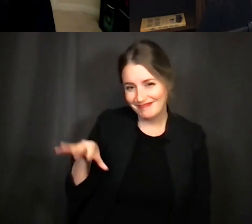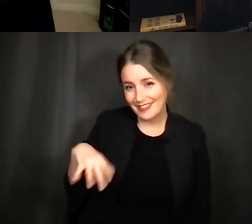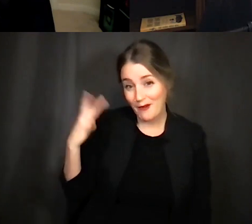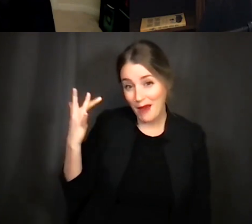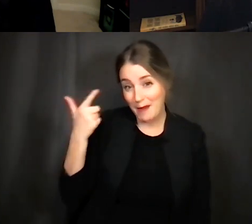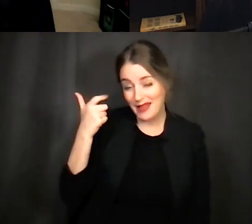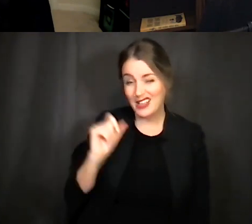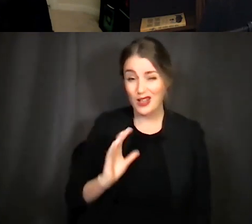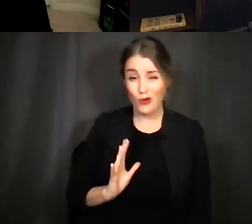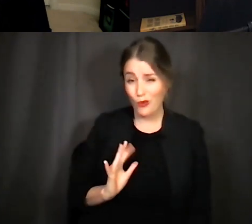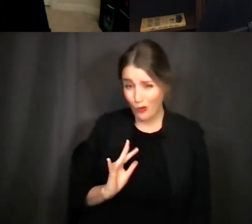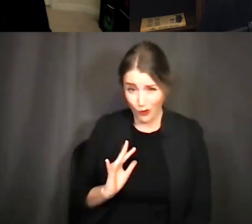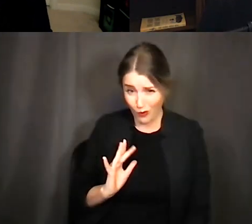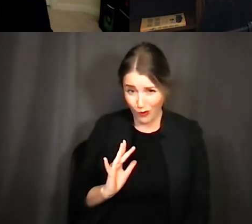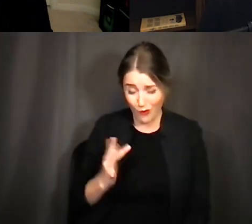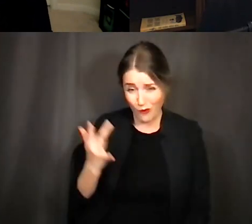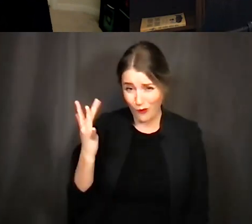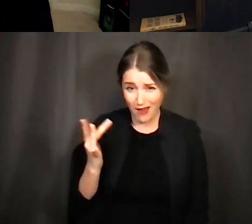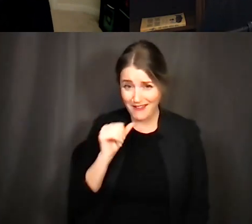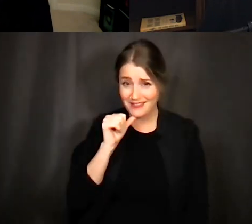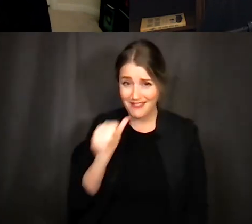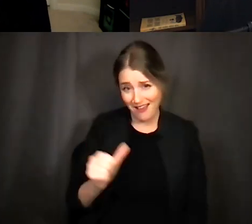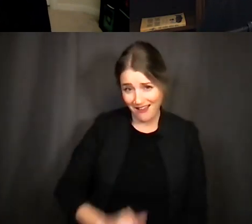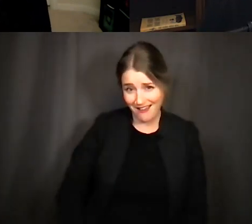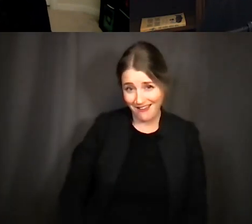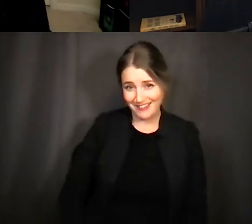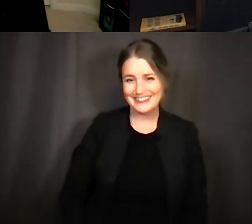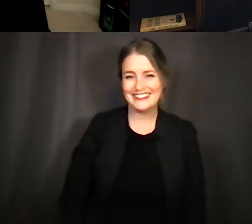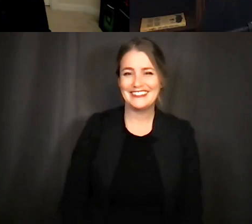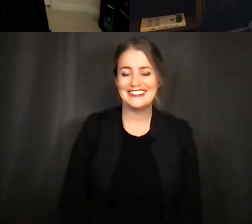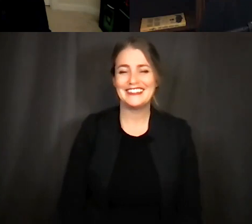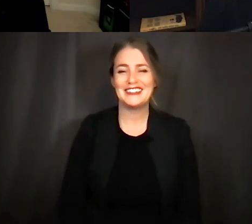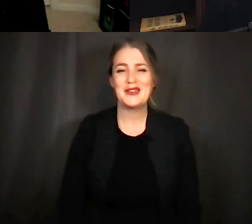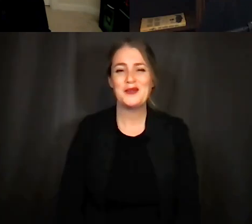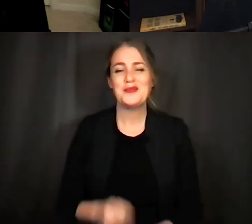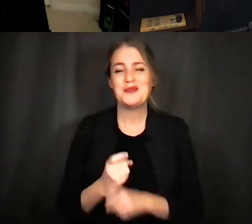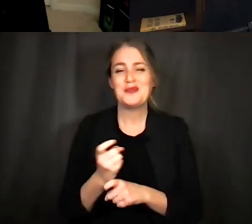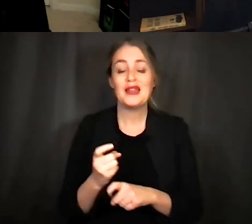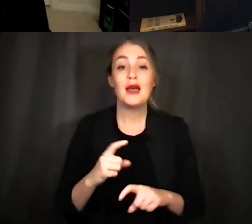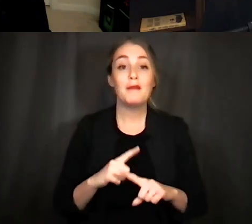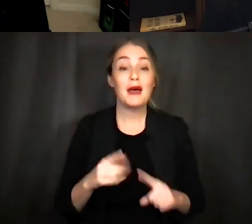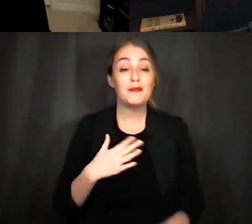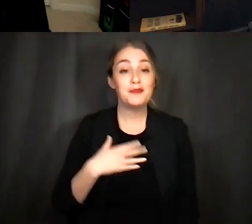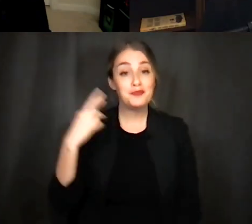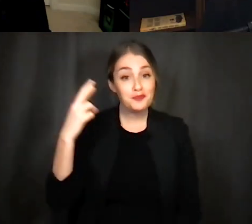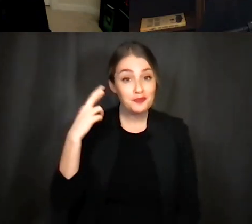it's cool why wouldn't you but my my my reason is because